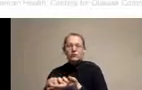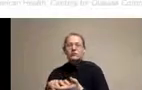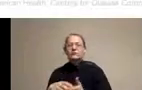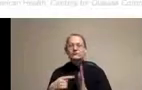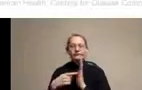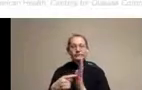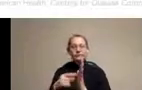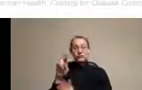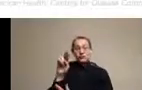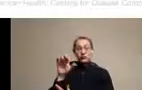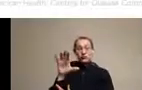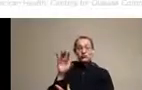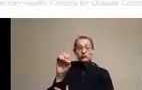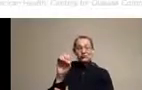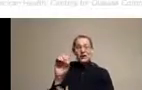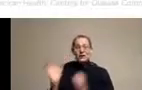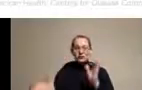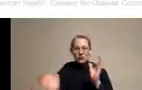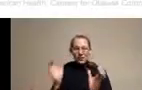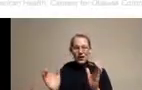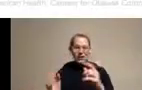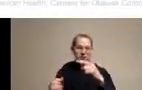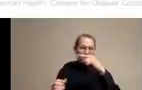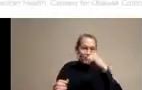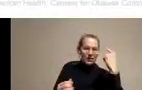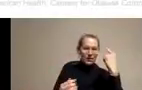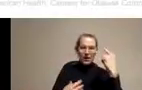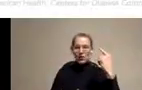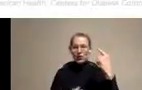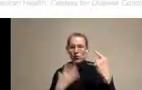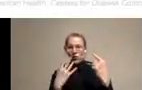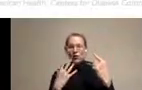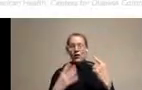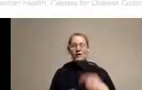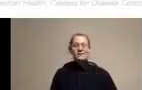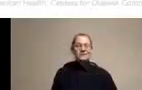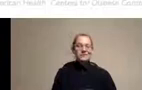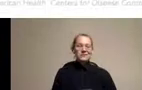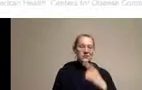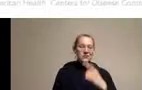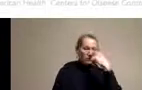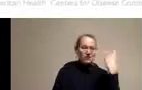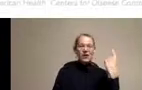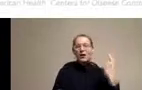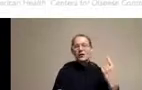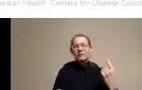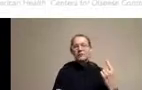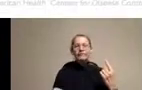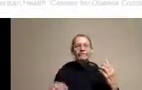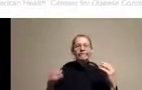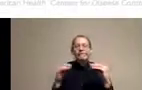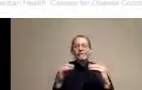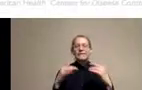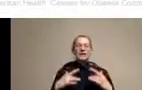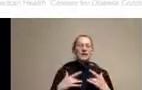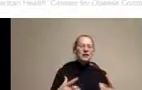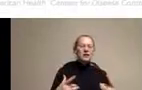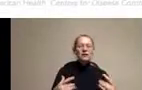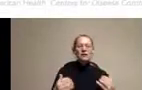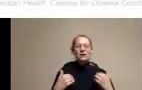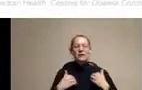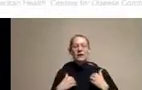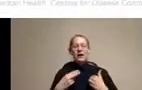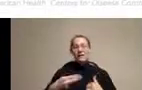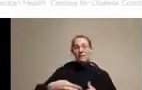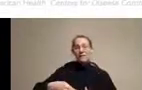because here what you see is among black Americans versus white Americans. Black Americans at younger ages, middle ages, older ages were more likely to have high blood pressure and diabetes, making them